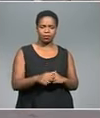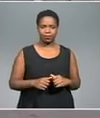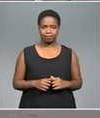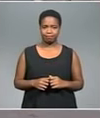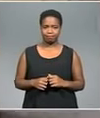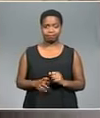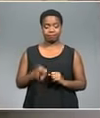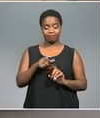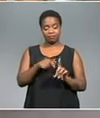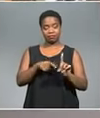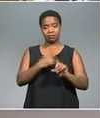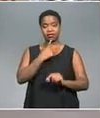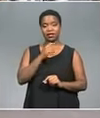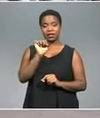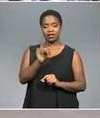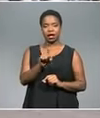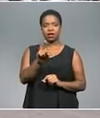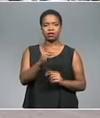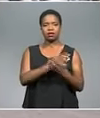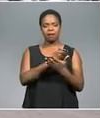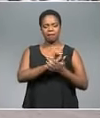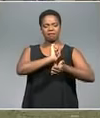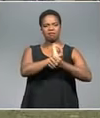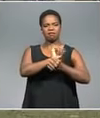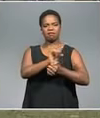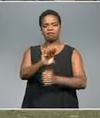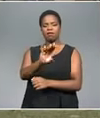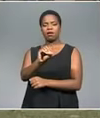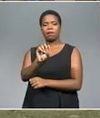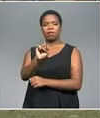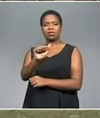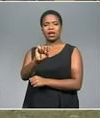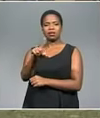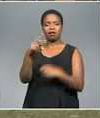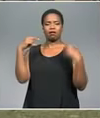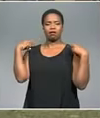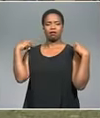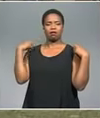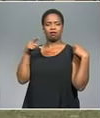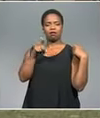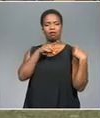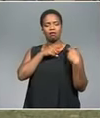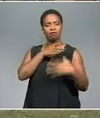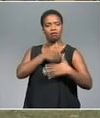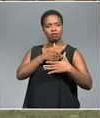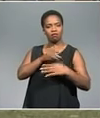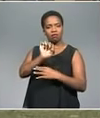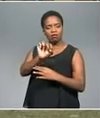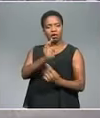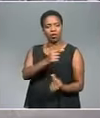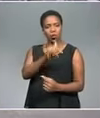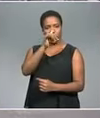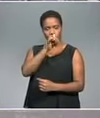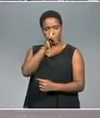businessman's latest claim is that inmates at prisons where BOSASA provides security have been tasked with carrying out crimes.